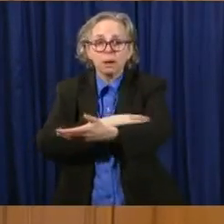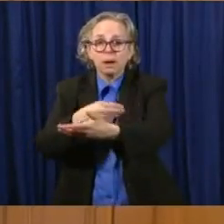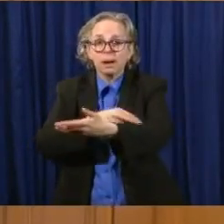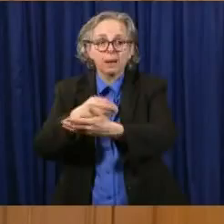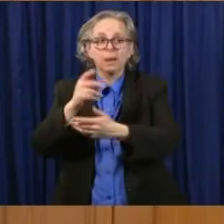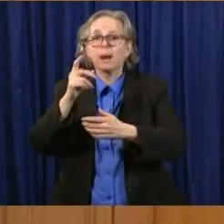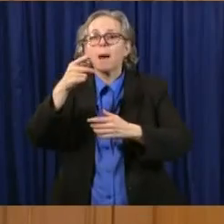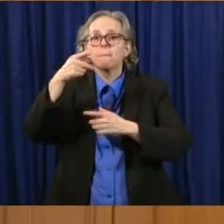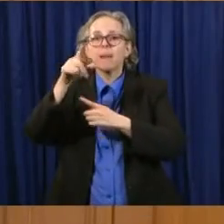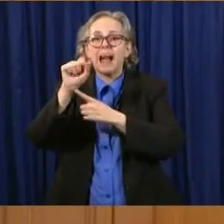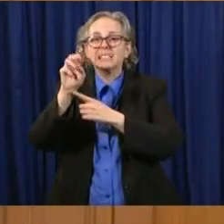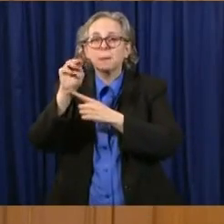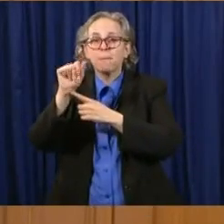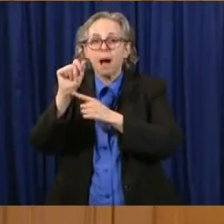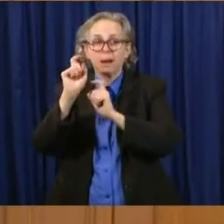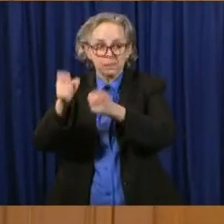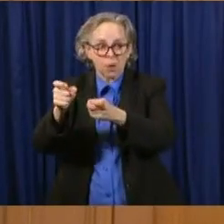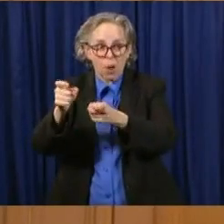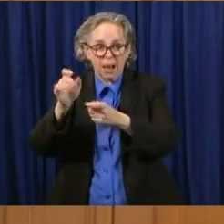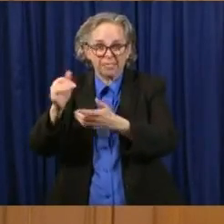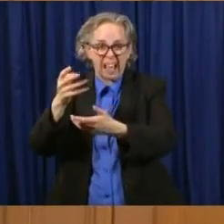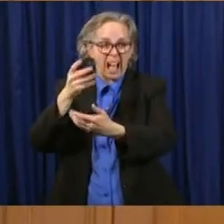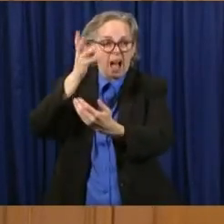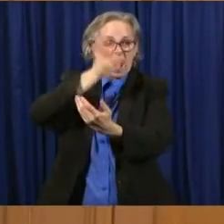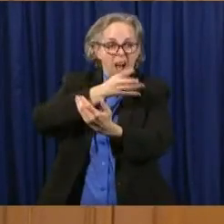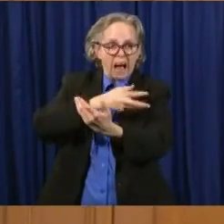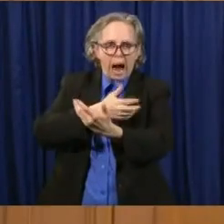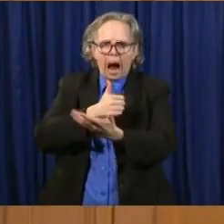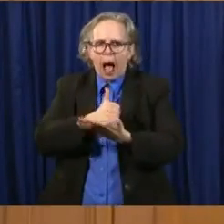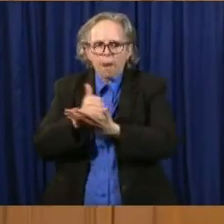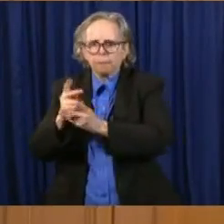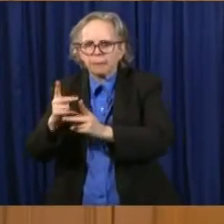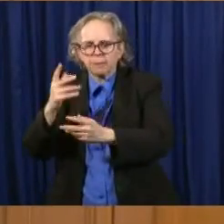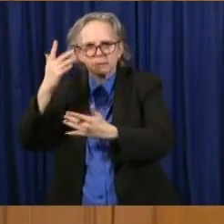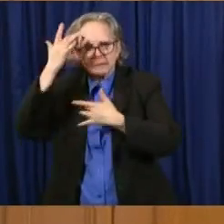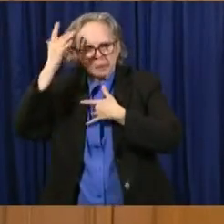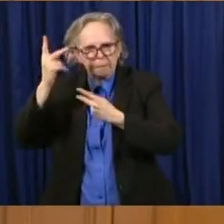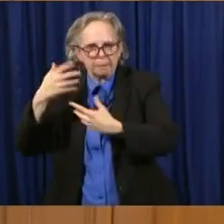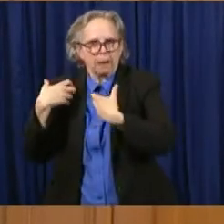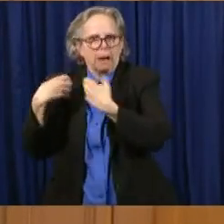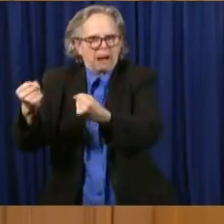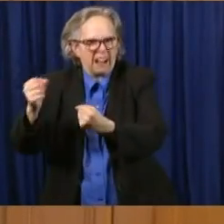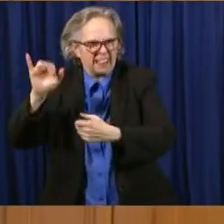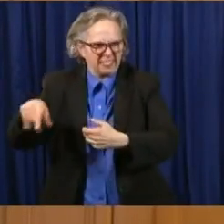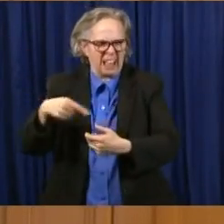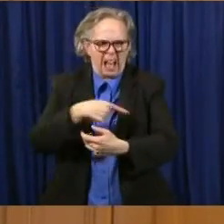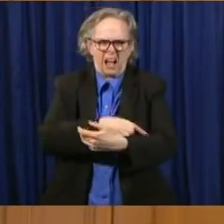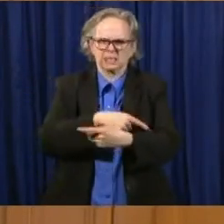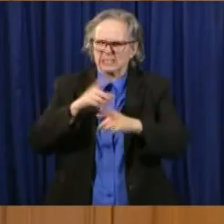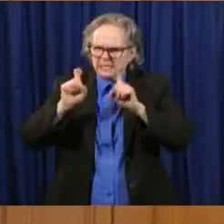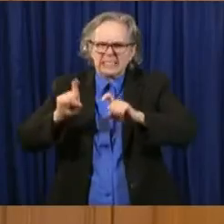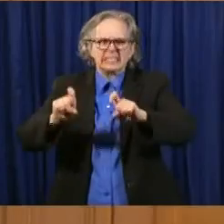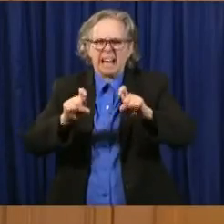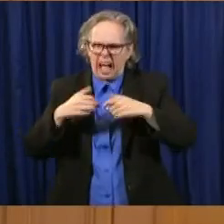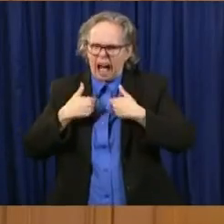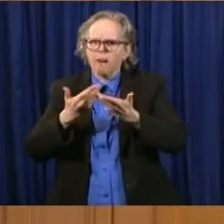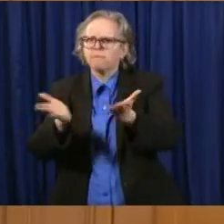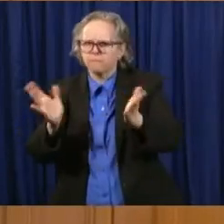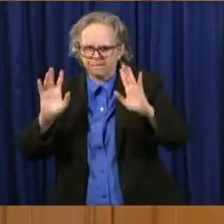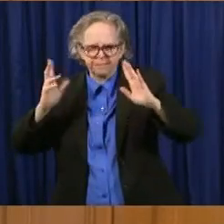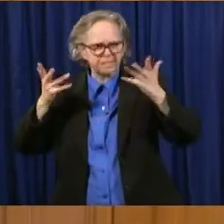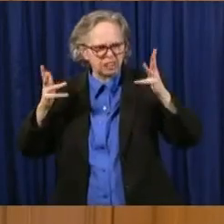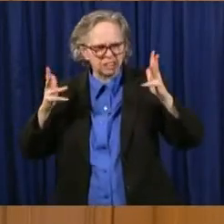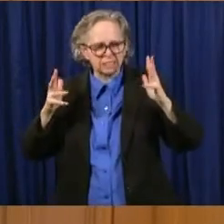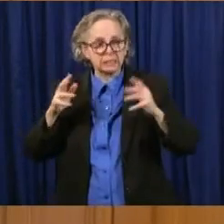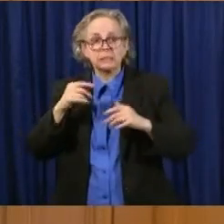And that amount, there are some different tests out there. There's some ELISA's that aren't going to tell you how immune you are,